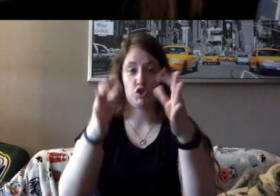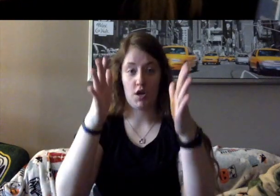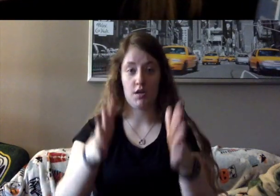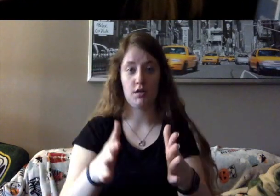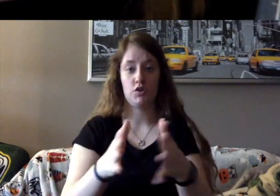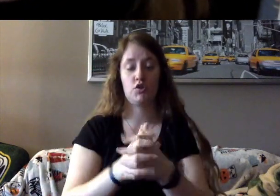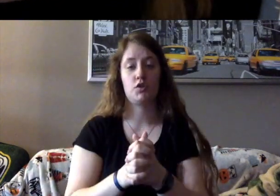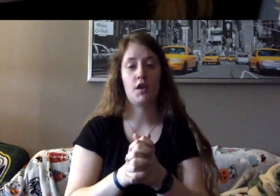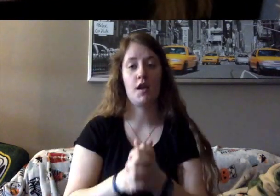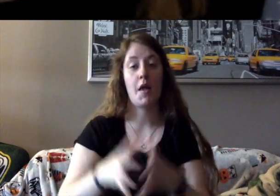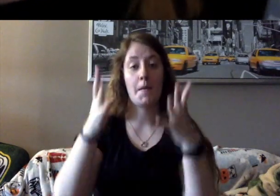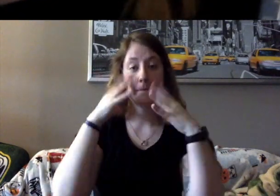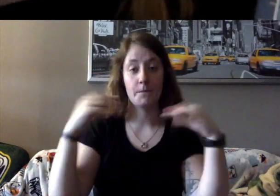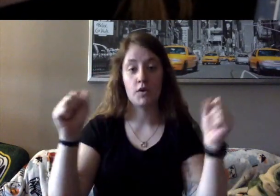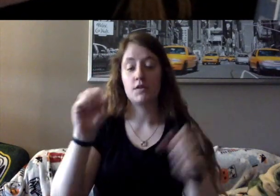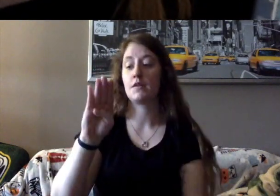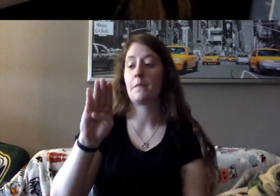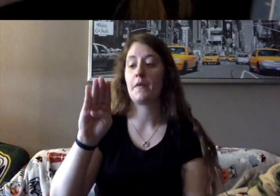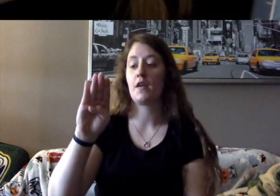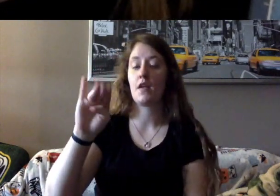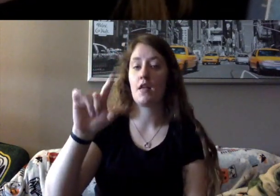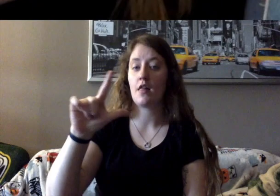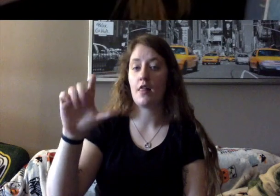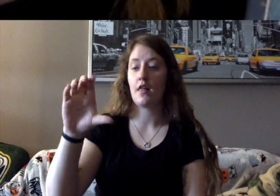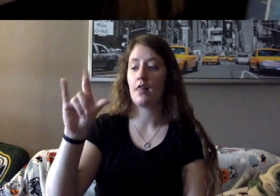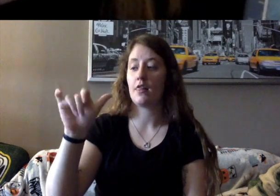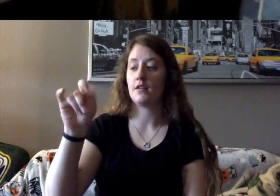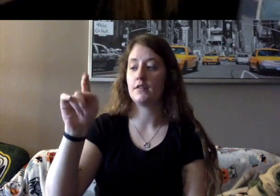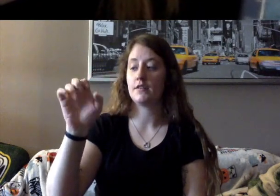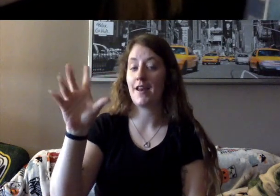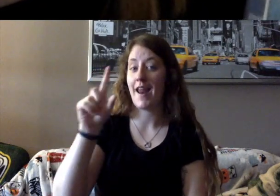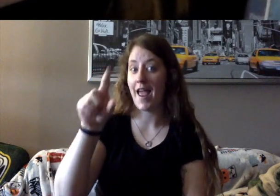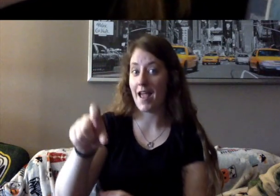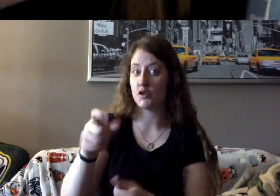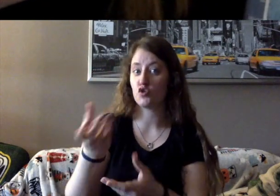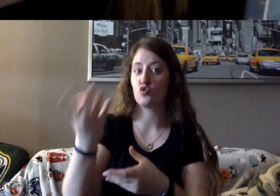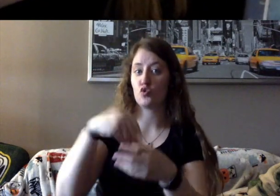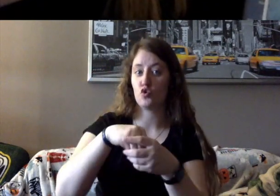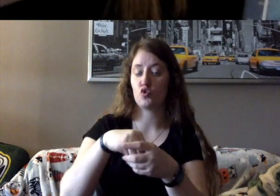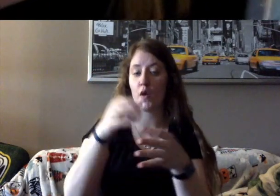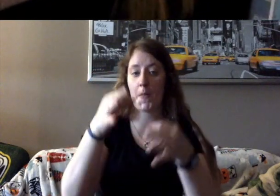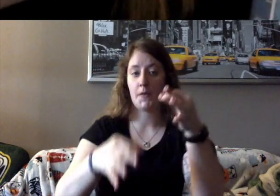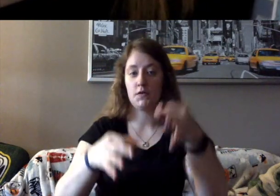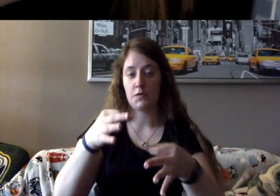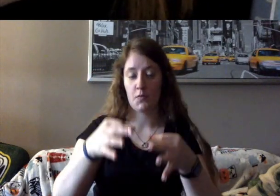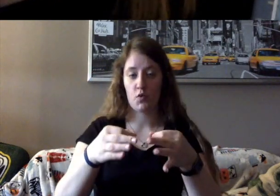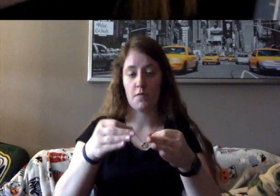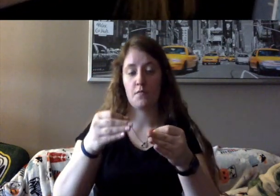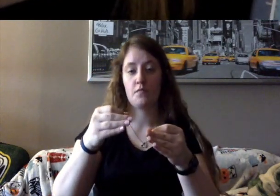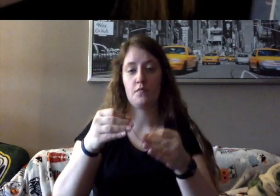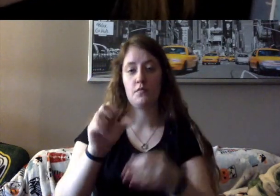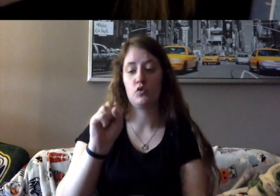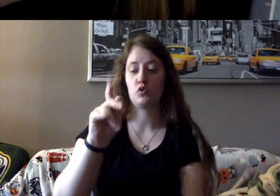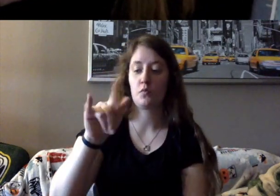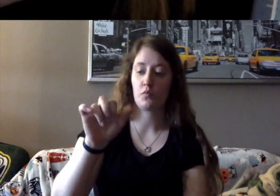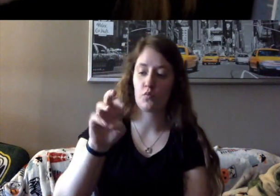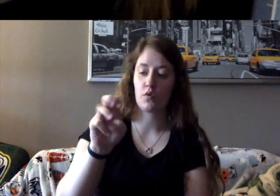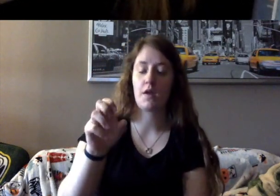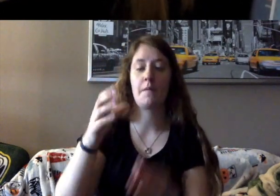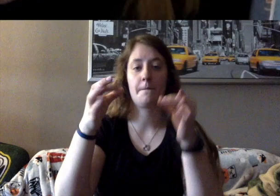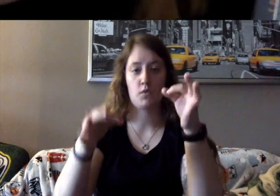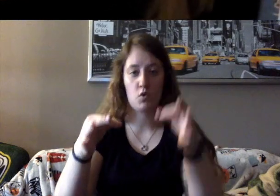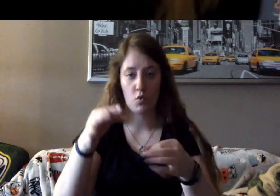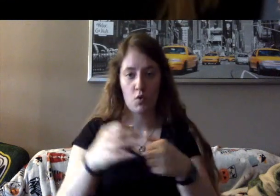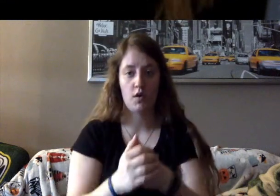her to be a justice on the Supreme Court. Along with eight other Supreme Court justices, her job would be to decide